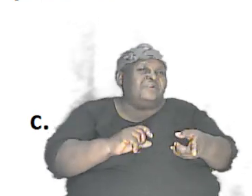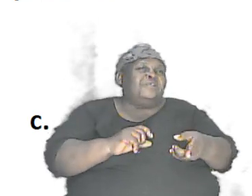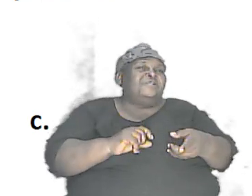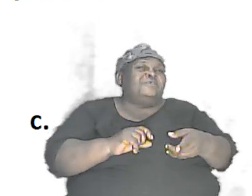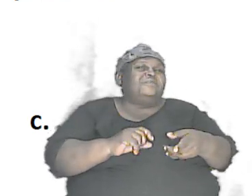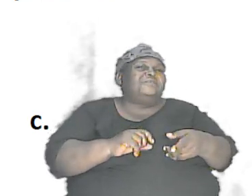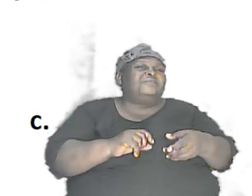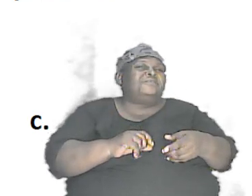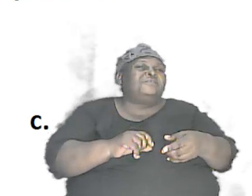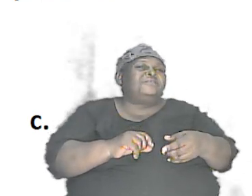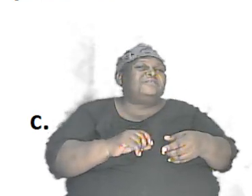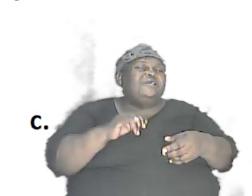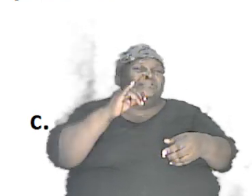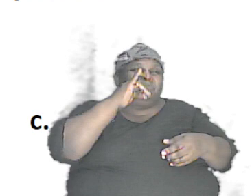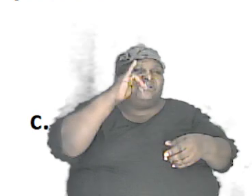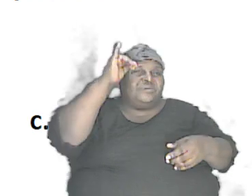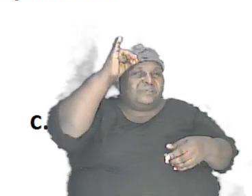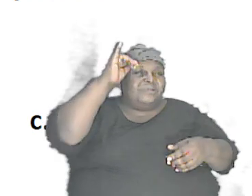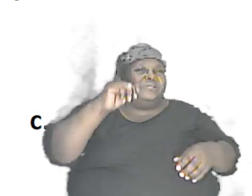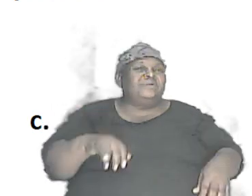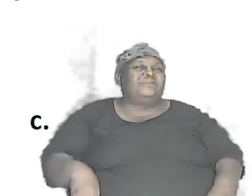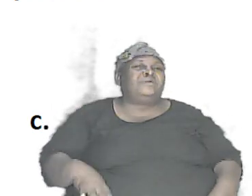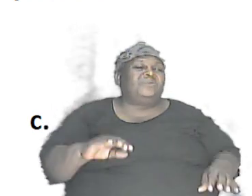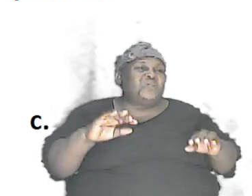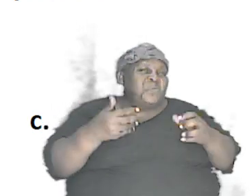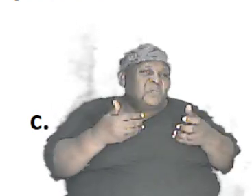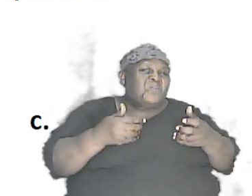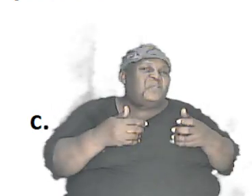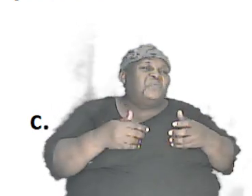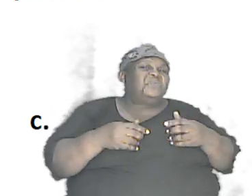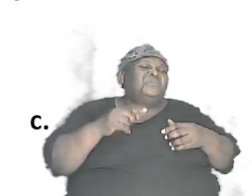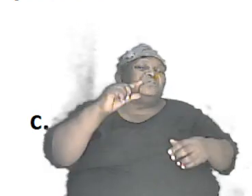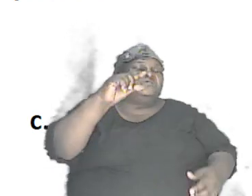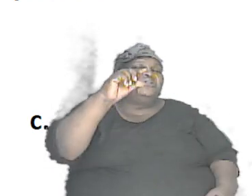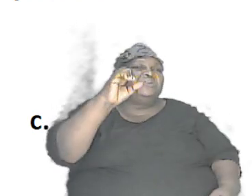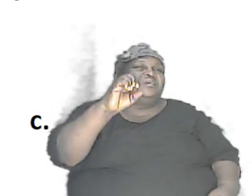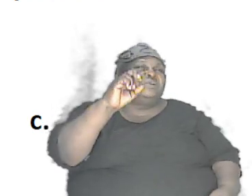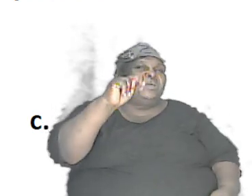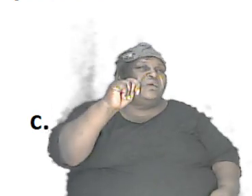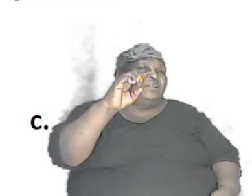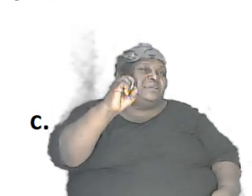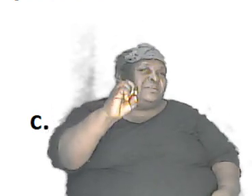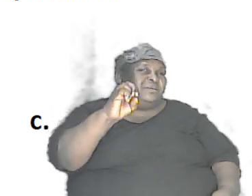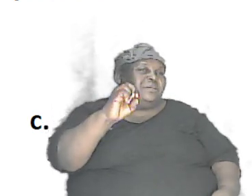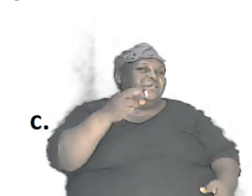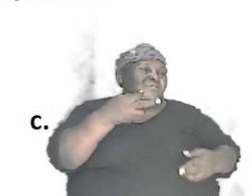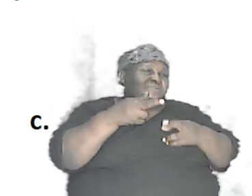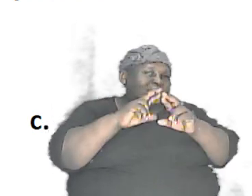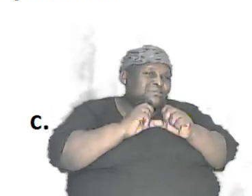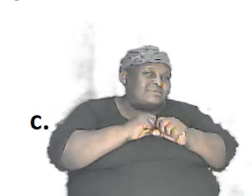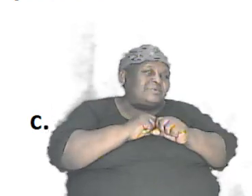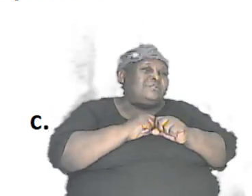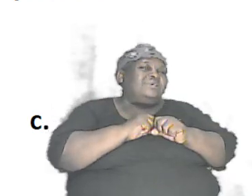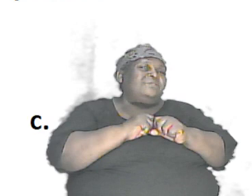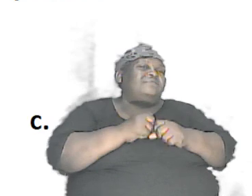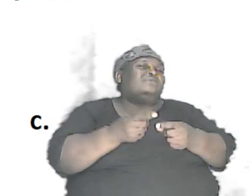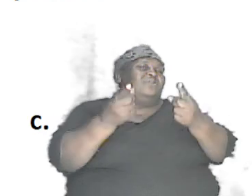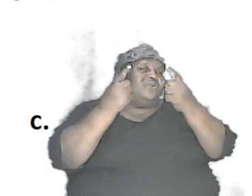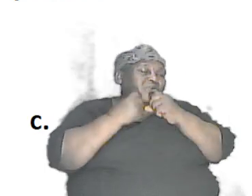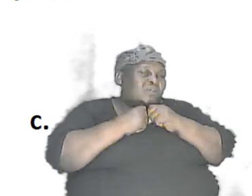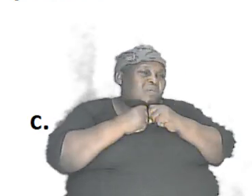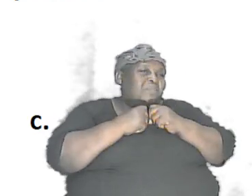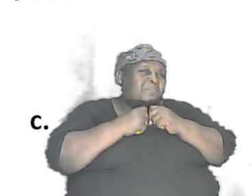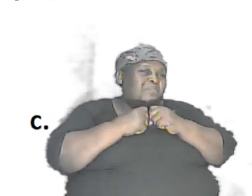individuals will look different from the parents because of how the genes that they receive come to them